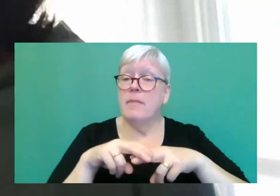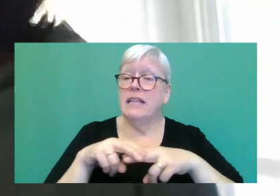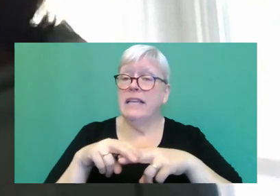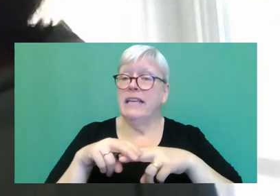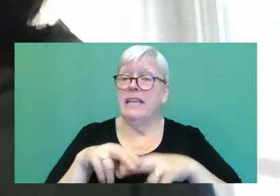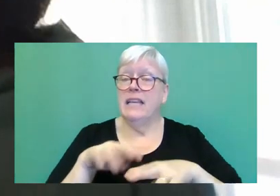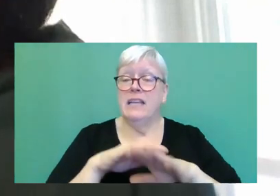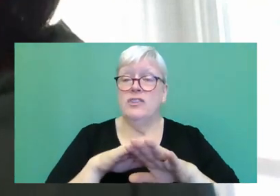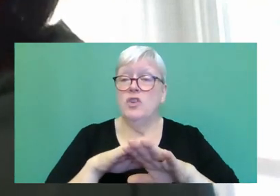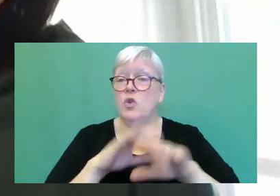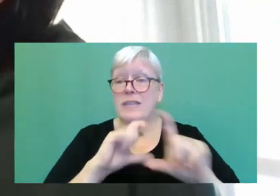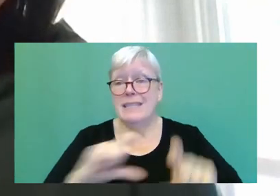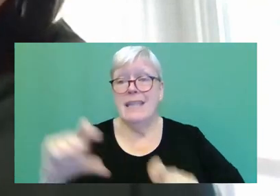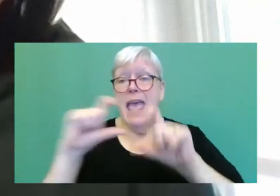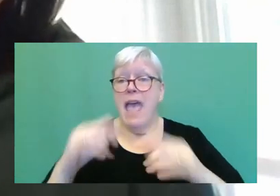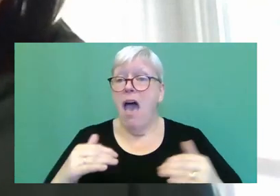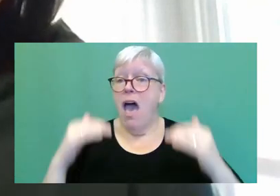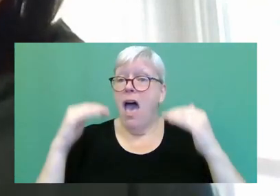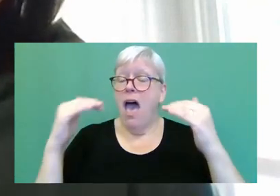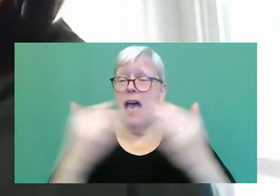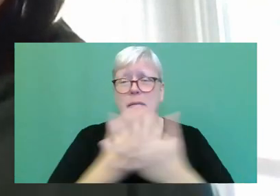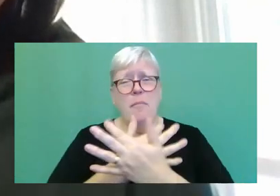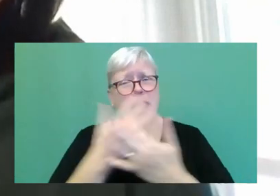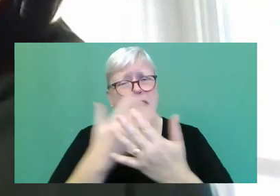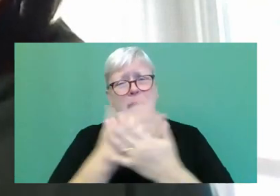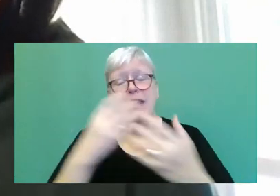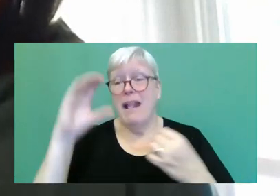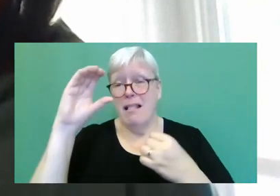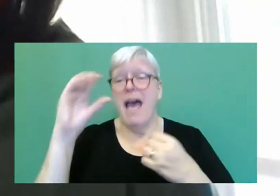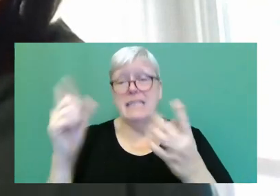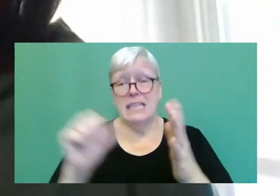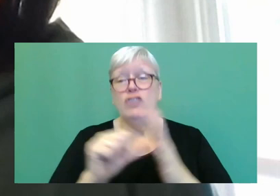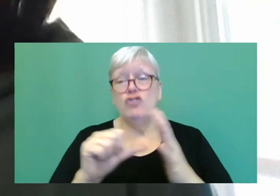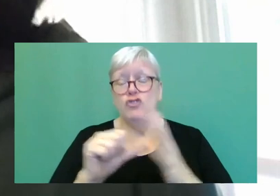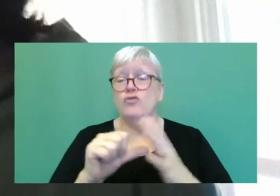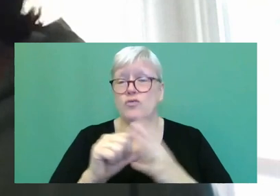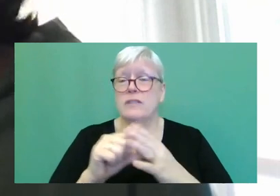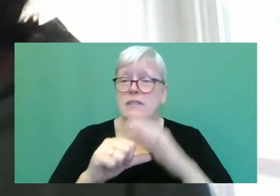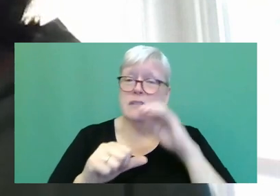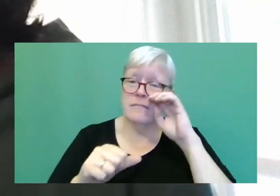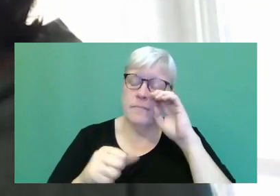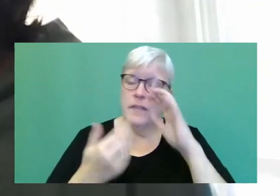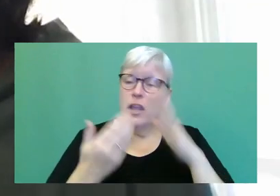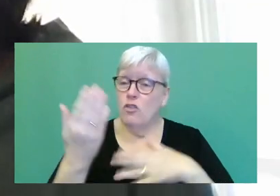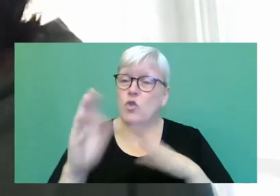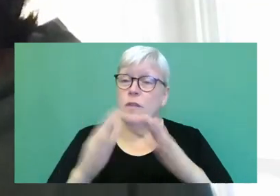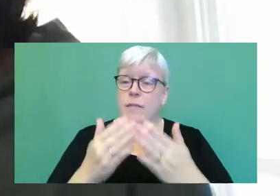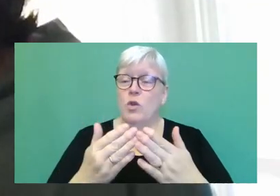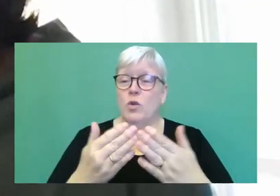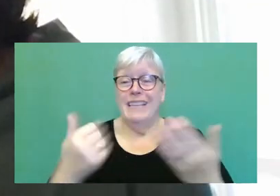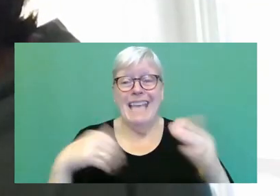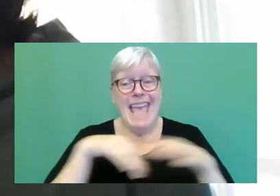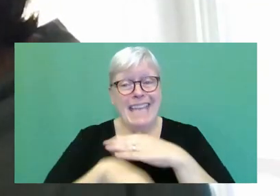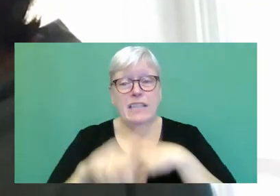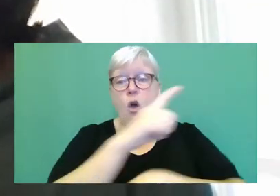So there's all sorts of class issues, I think, running through a book in the hospital as well, I'd